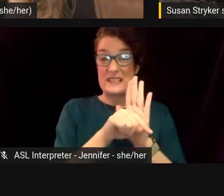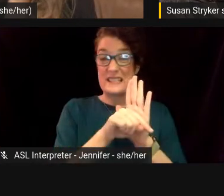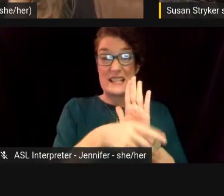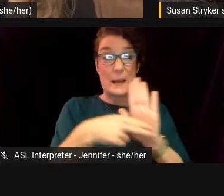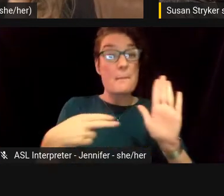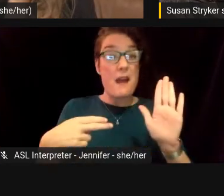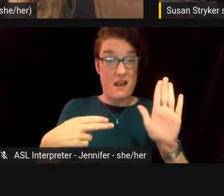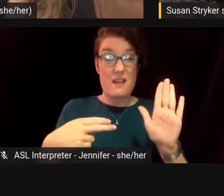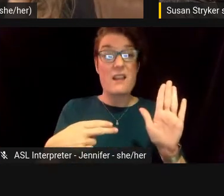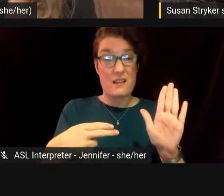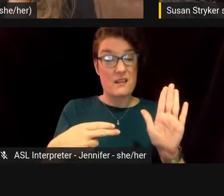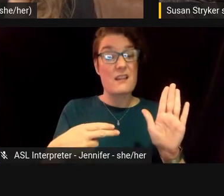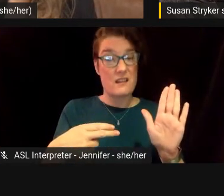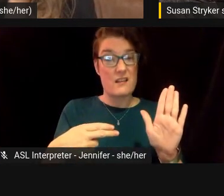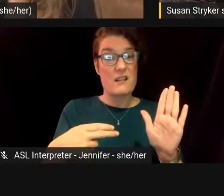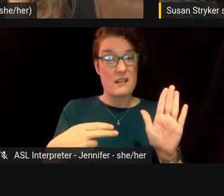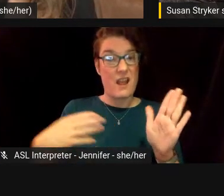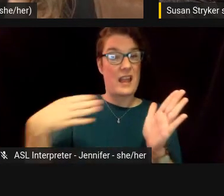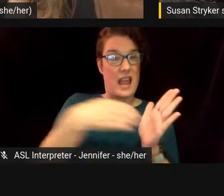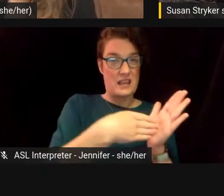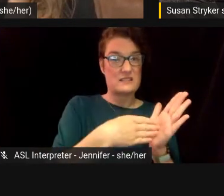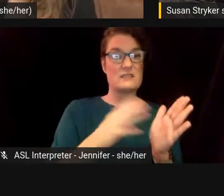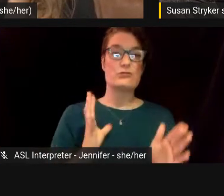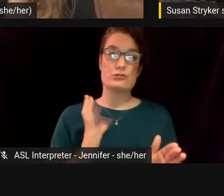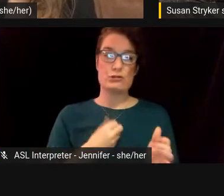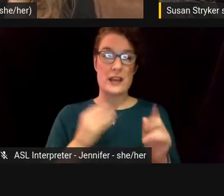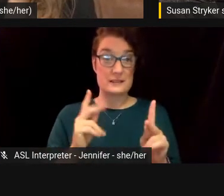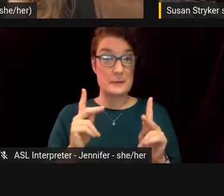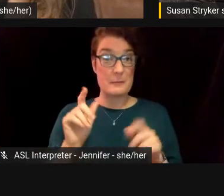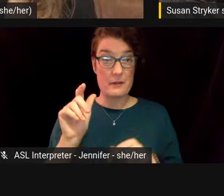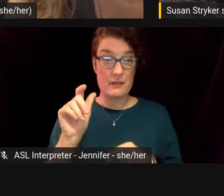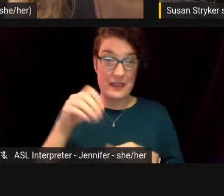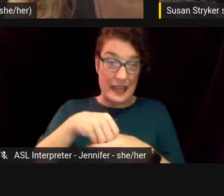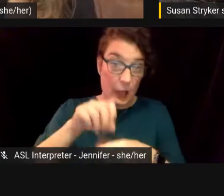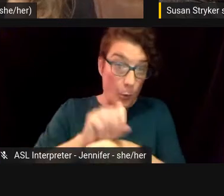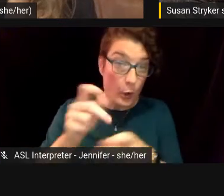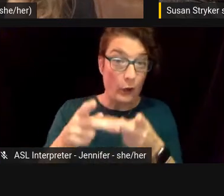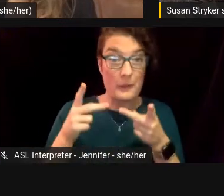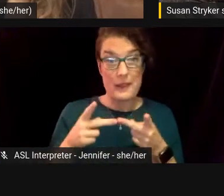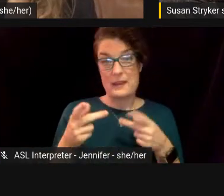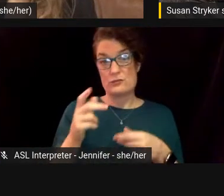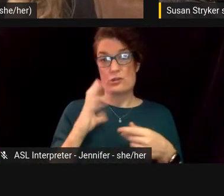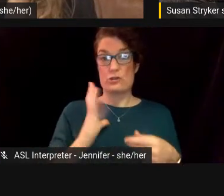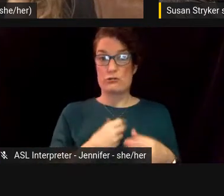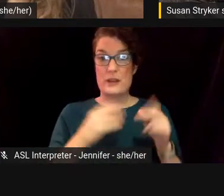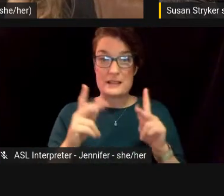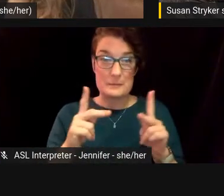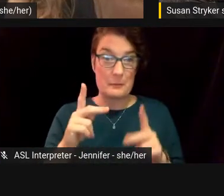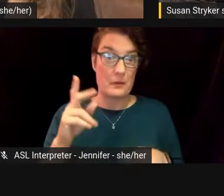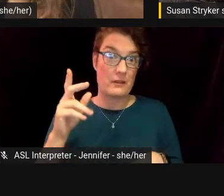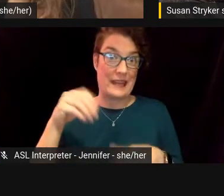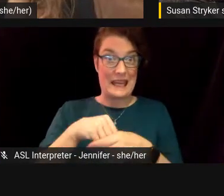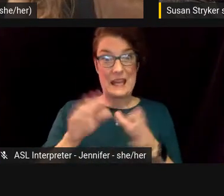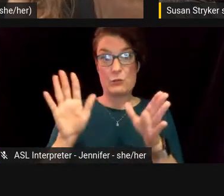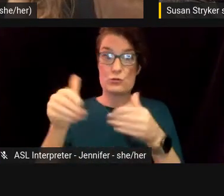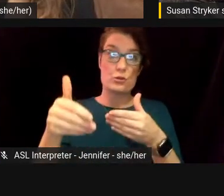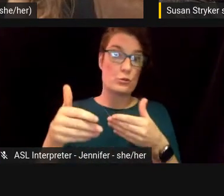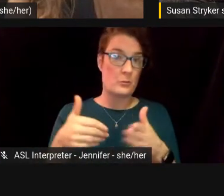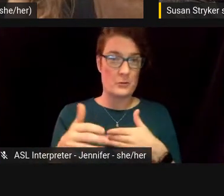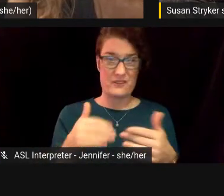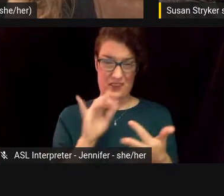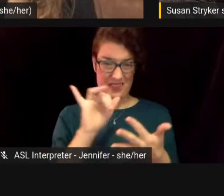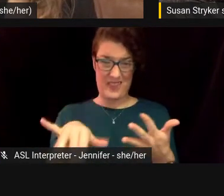um, having trans people in a workplace or in a room or, or what have you. Those things have not like